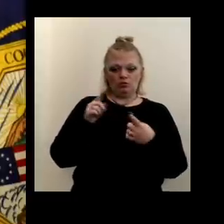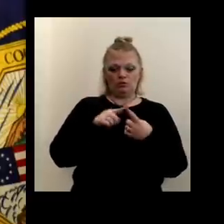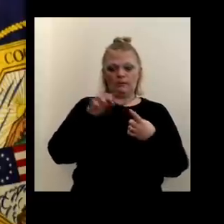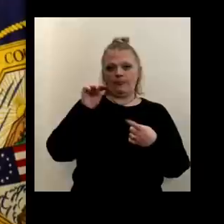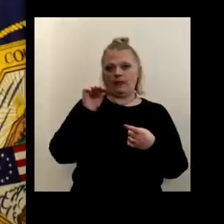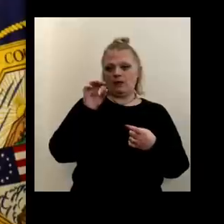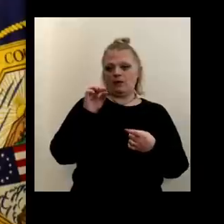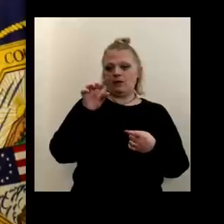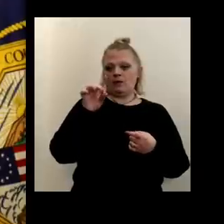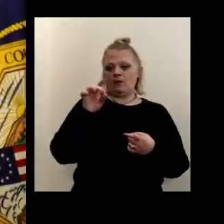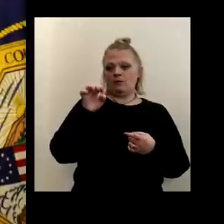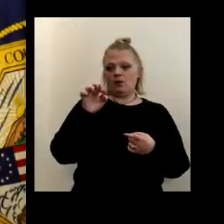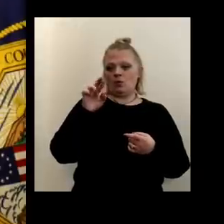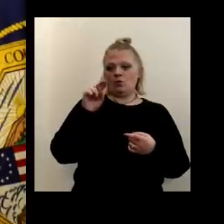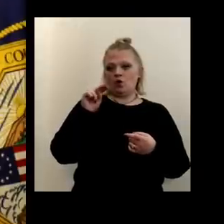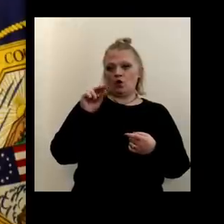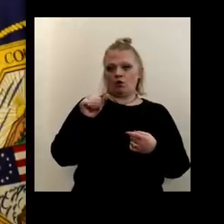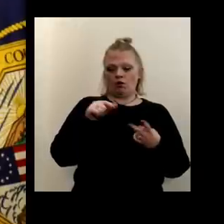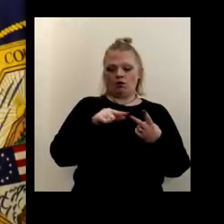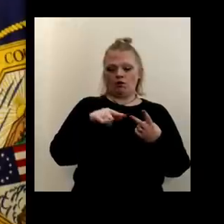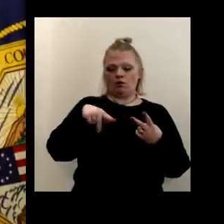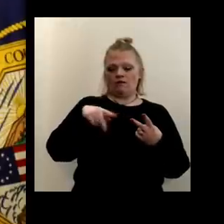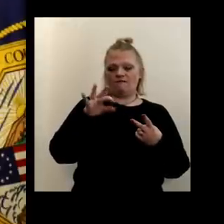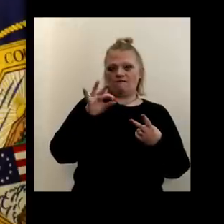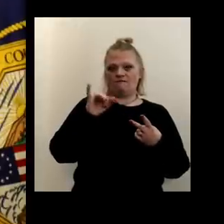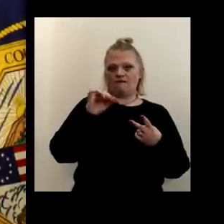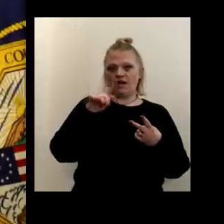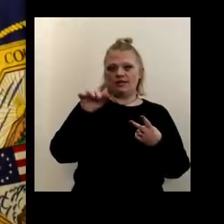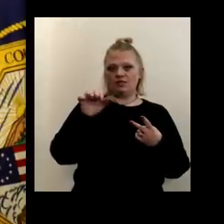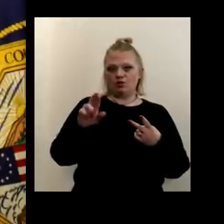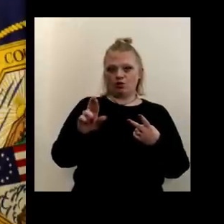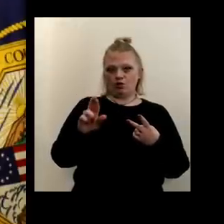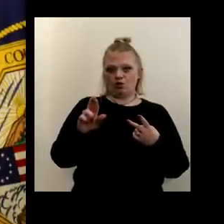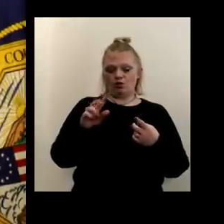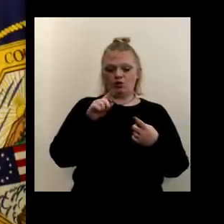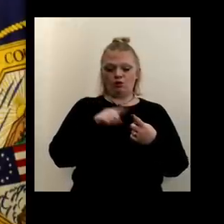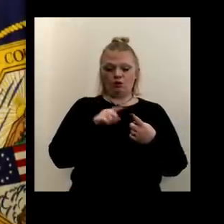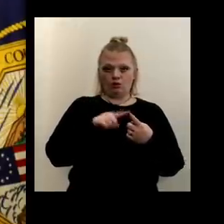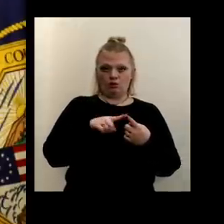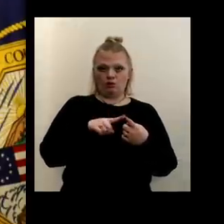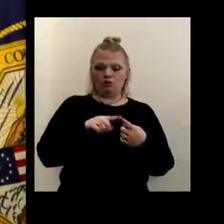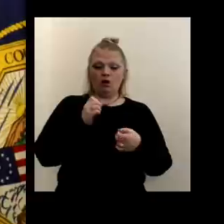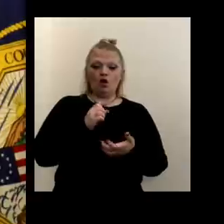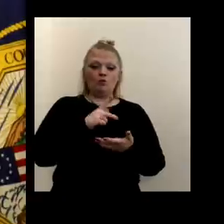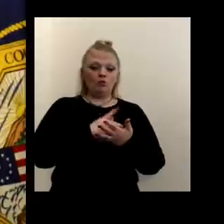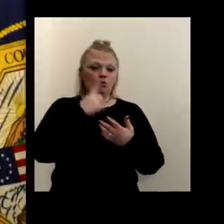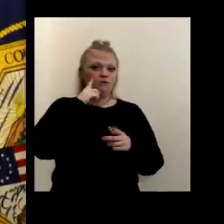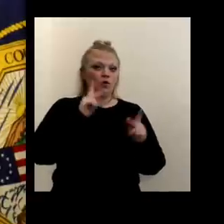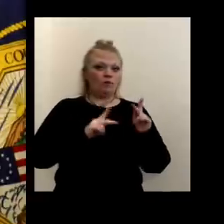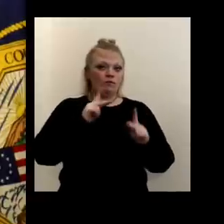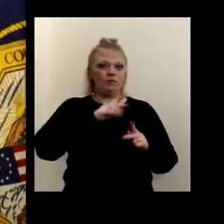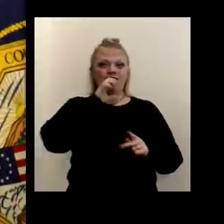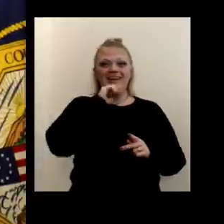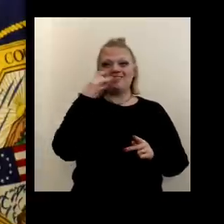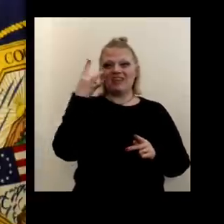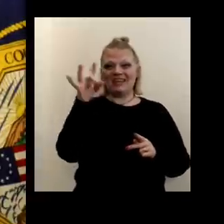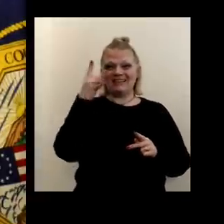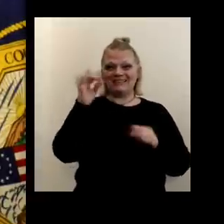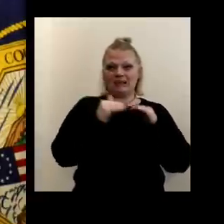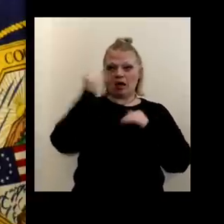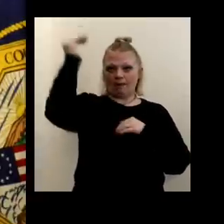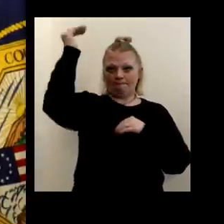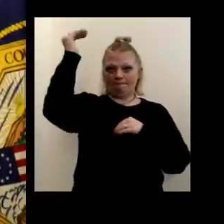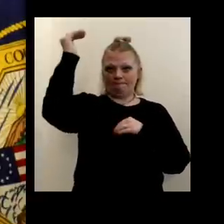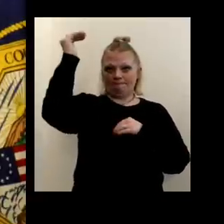Moderna and the Pfizer. So the Moderna is, um, is approved for people who are 18 years and older